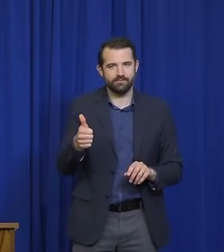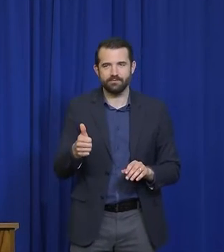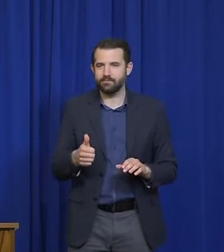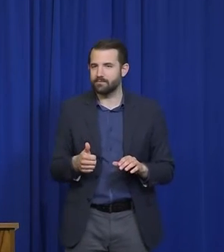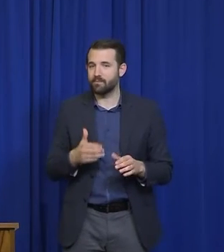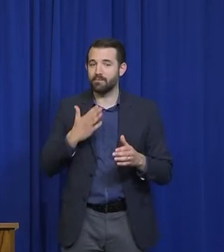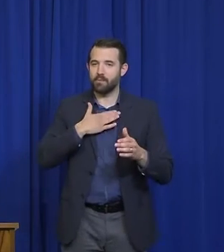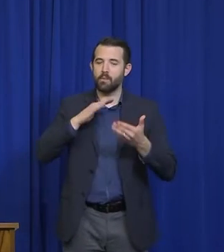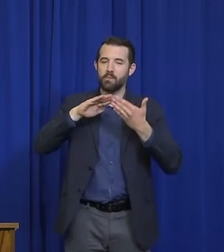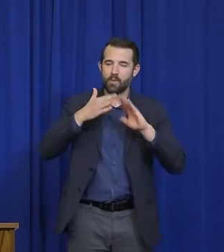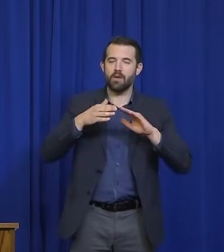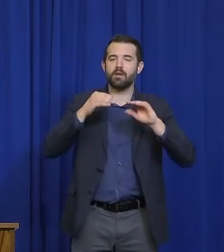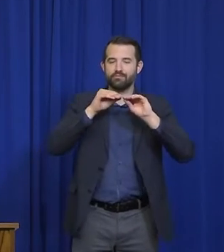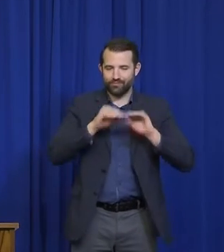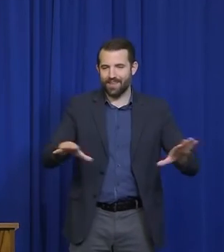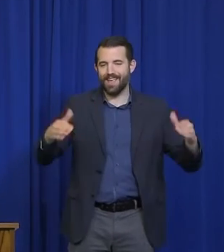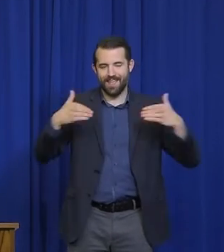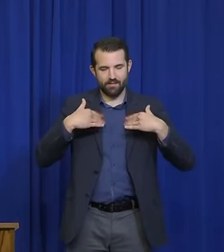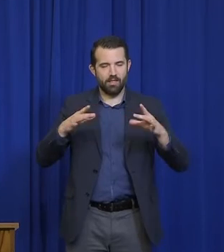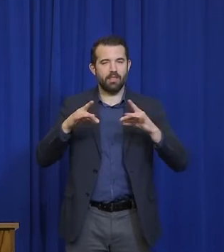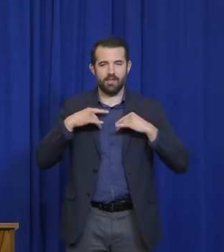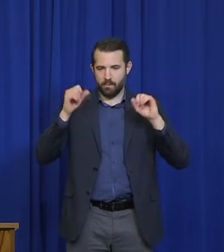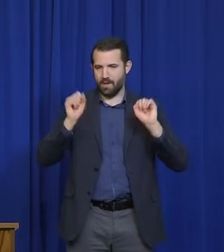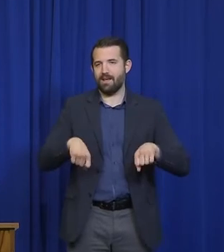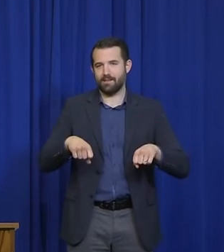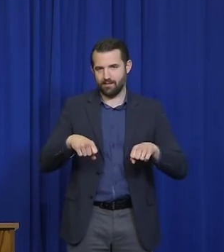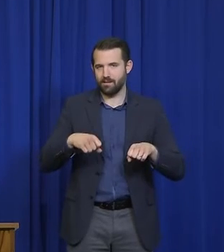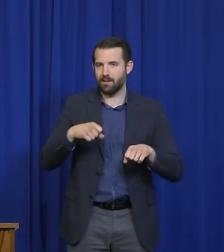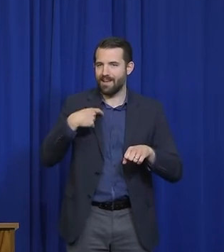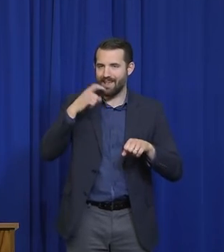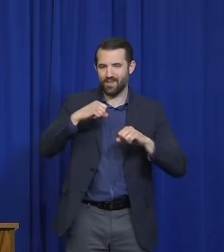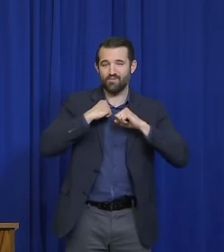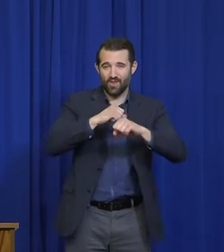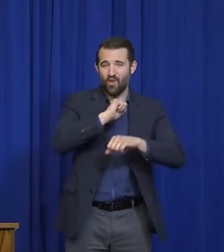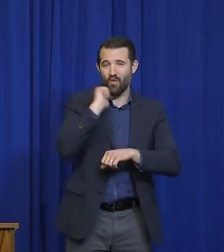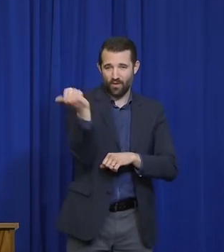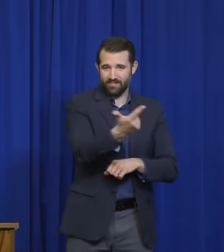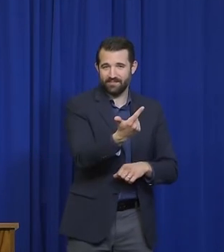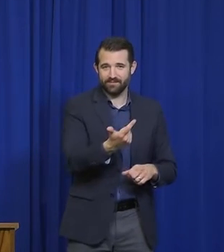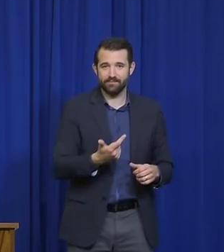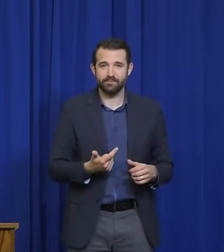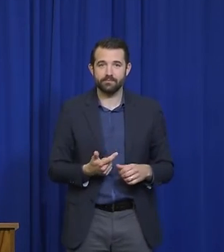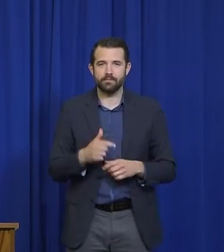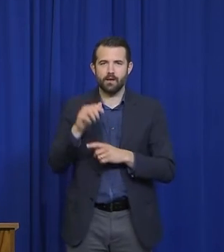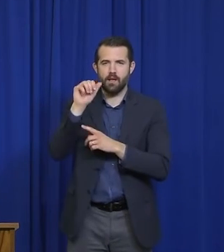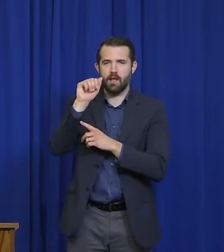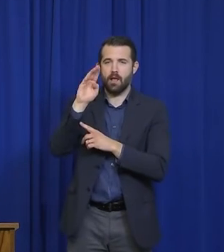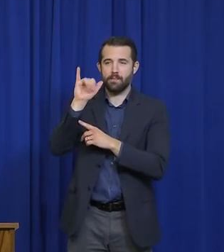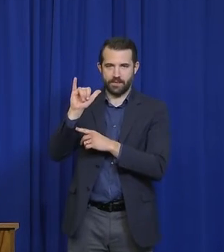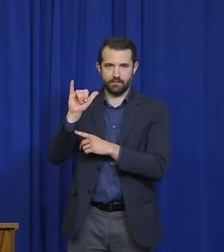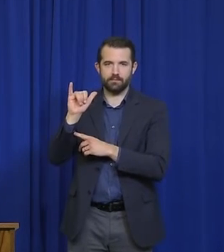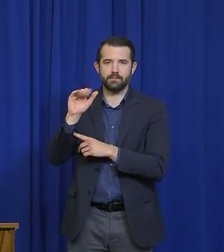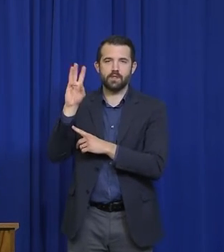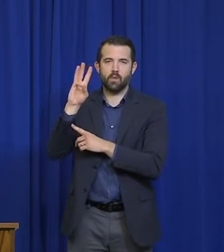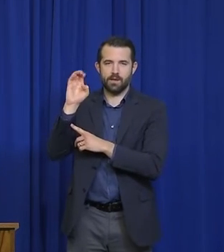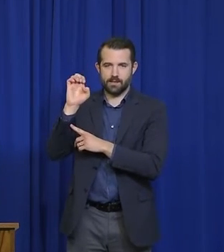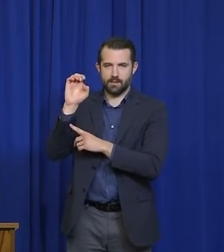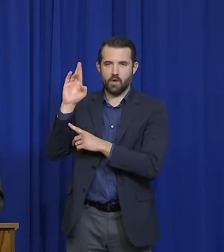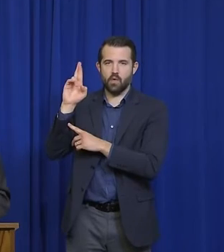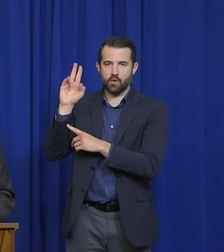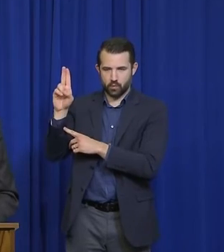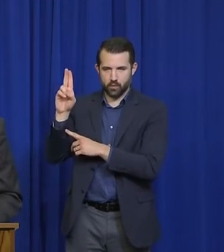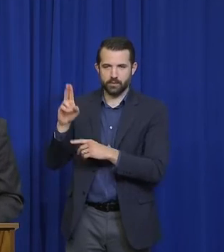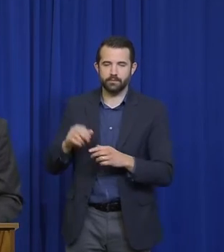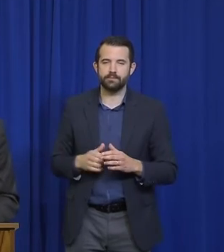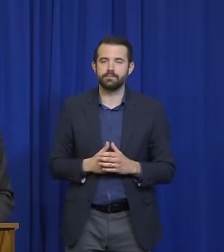Turning next, over to Amy Brown, over at WERU. Go ahead, Amy. Thank you, Dr. Shah. Both of my